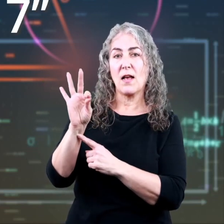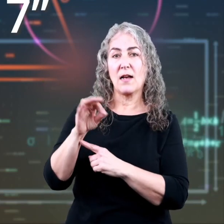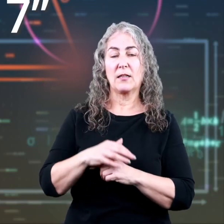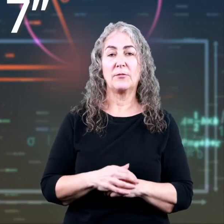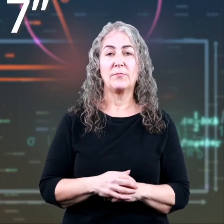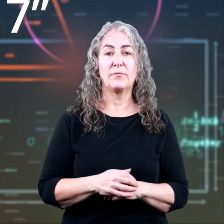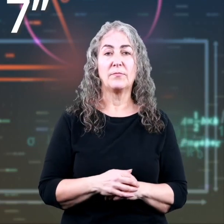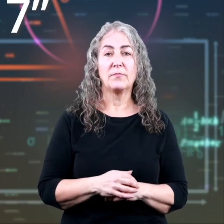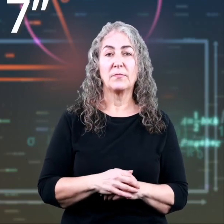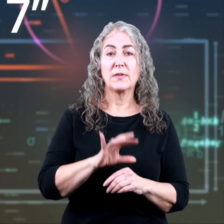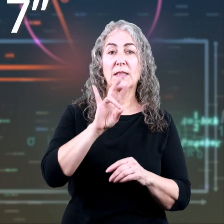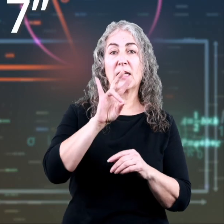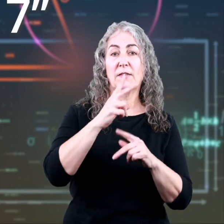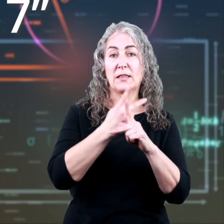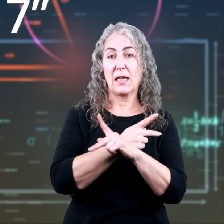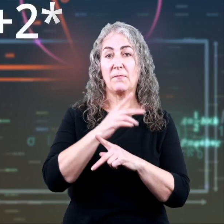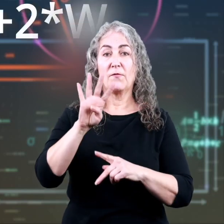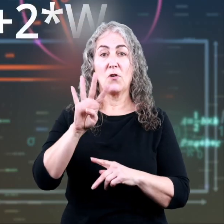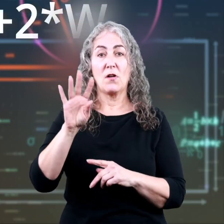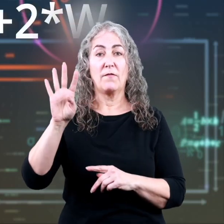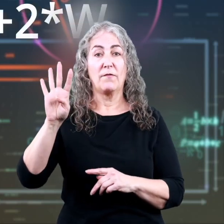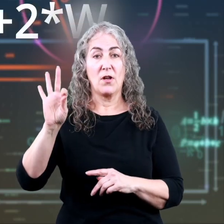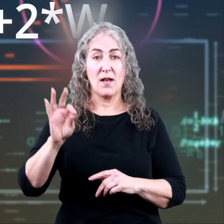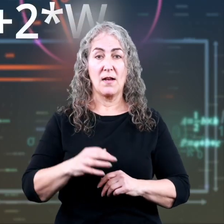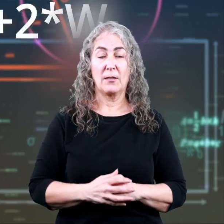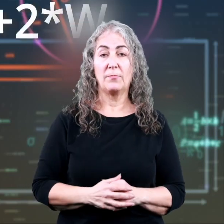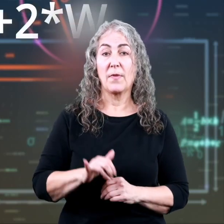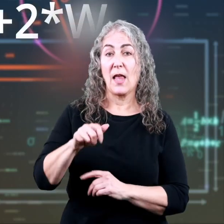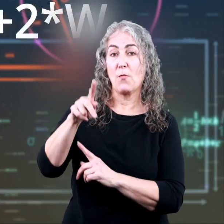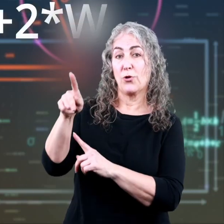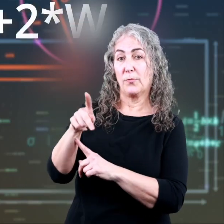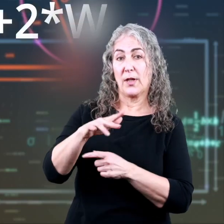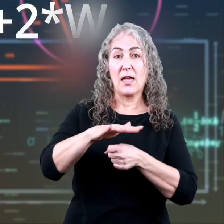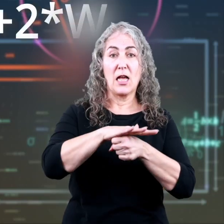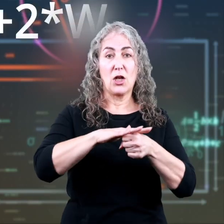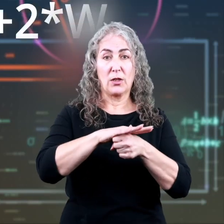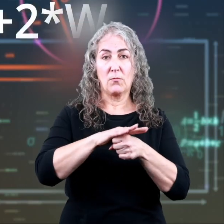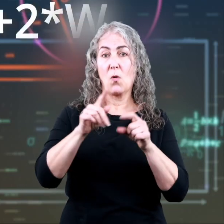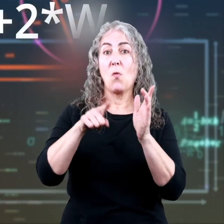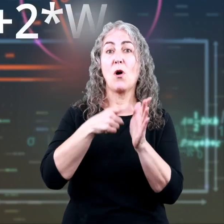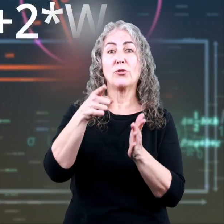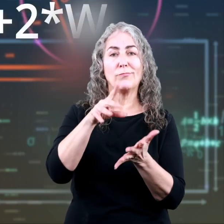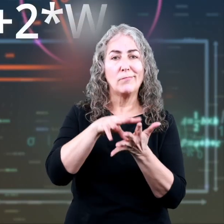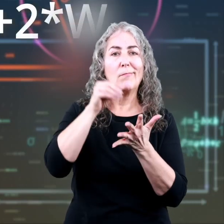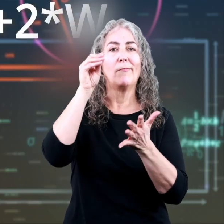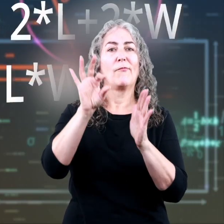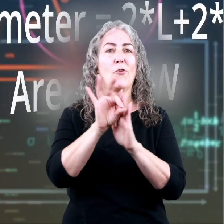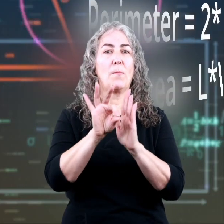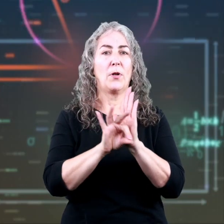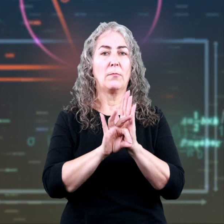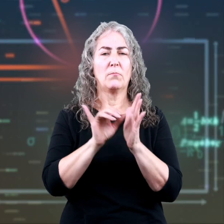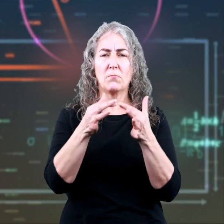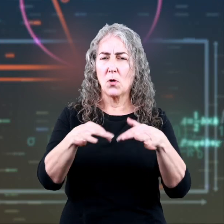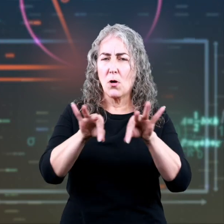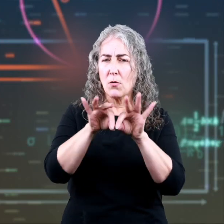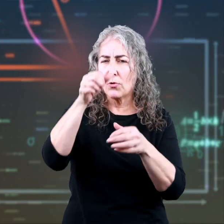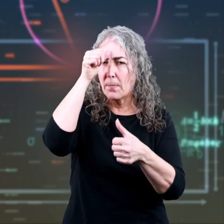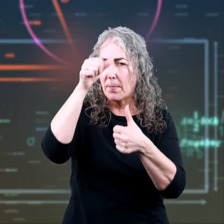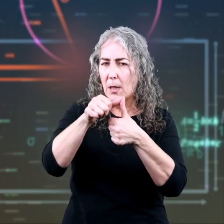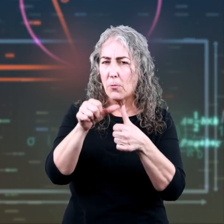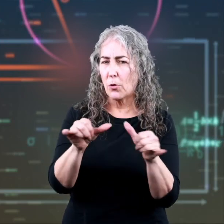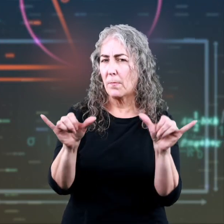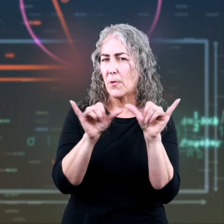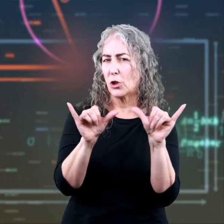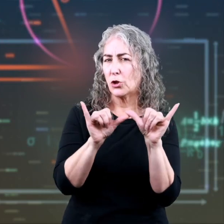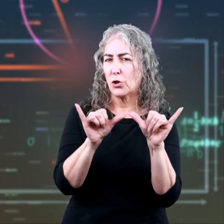49 inches. Make sense? Perimeter and area are pretty easy once you learn the formulas. It's important to